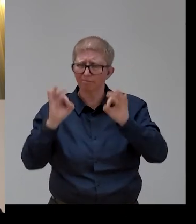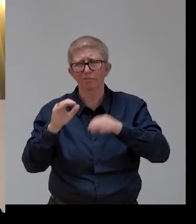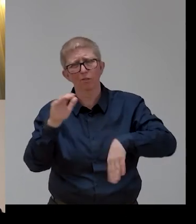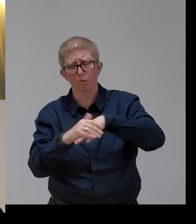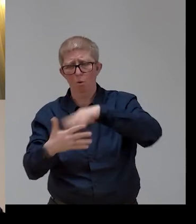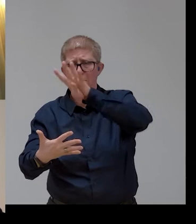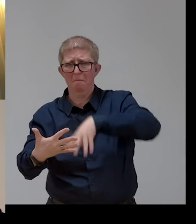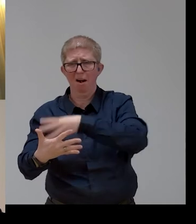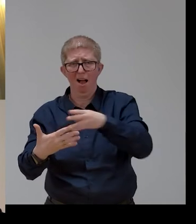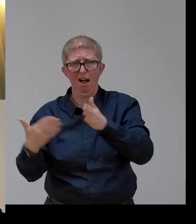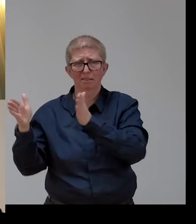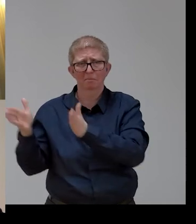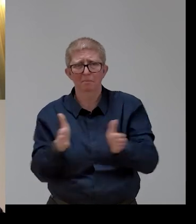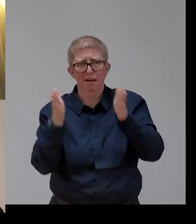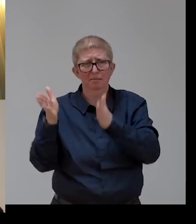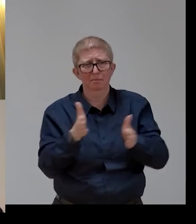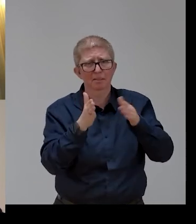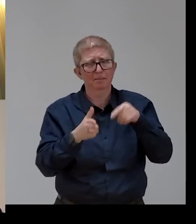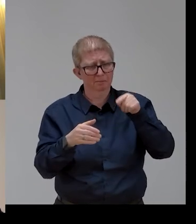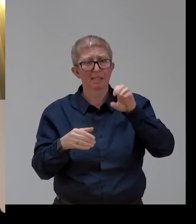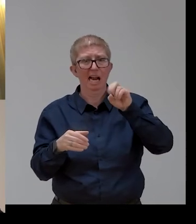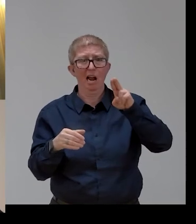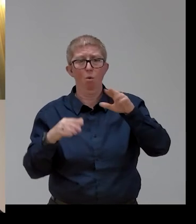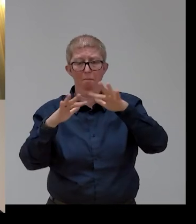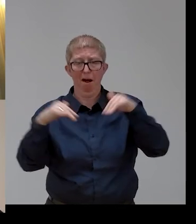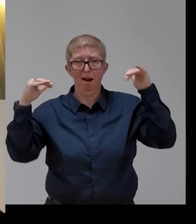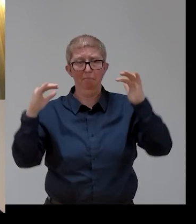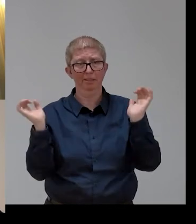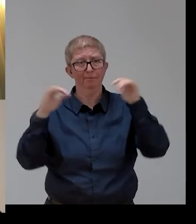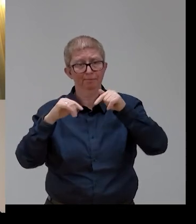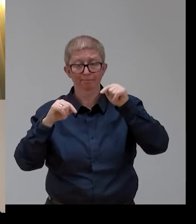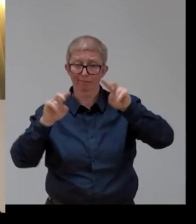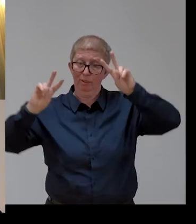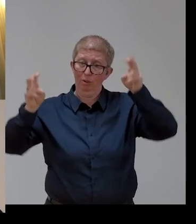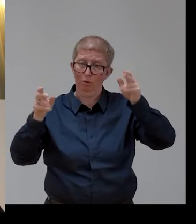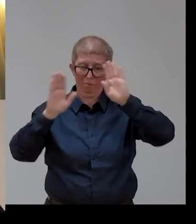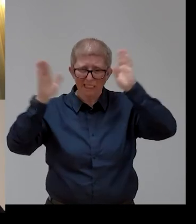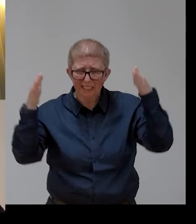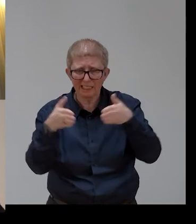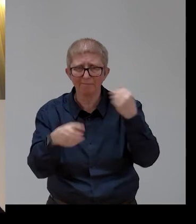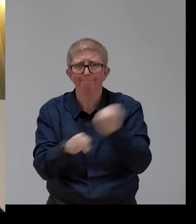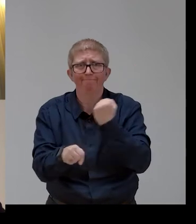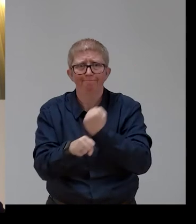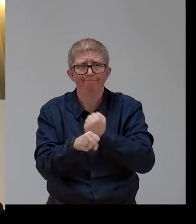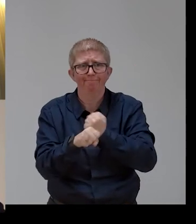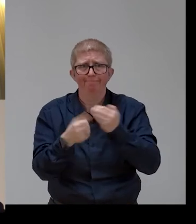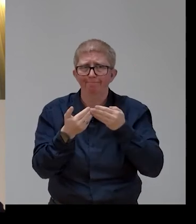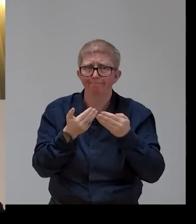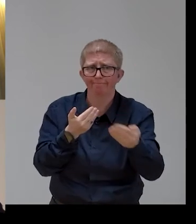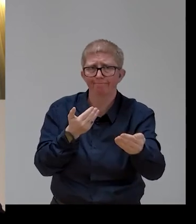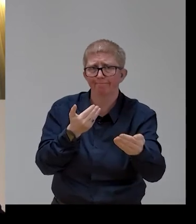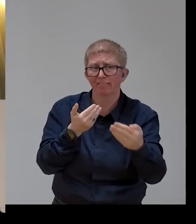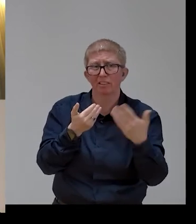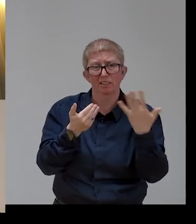European Parliament. I think we should push for that. Because I think that what happened with the COVID